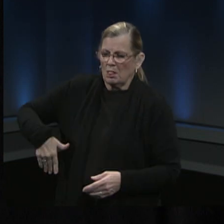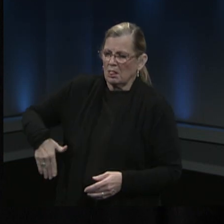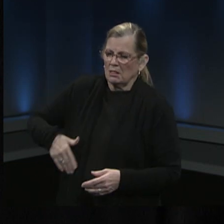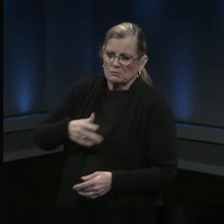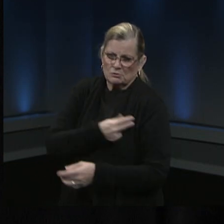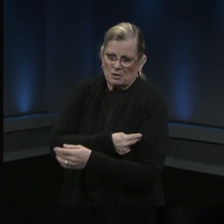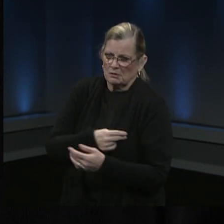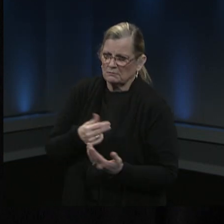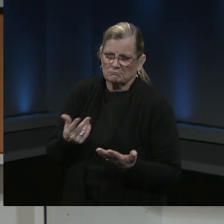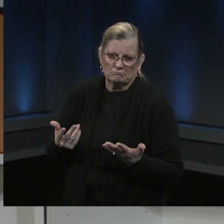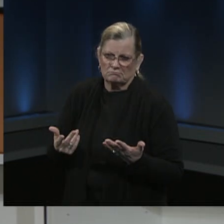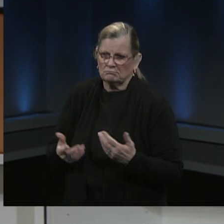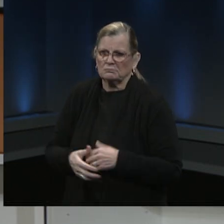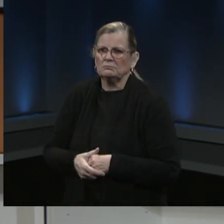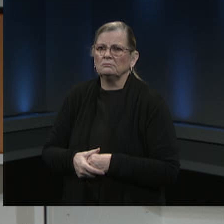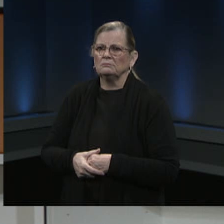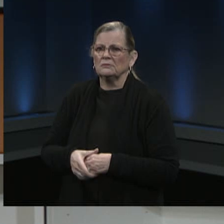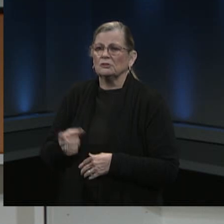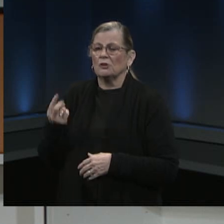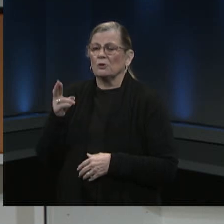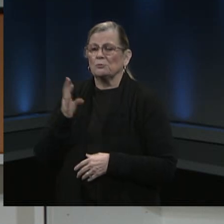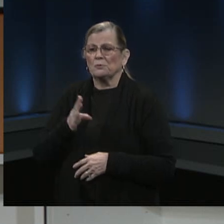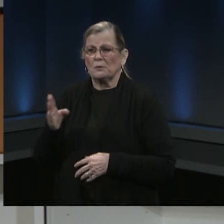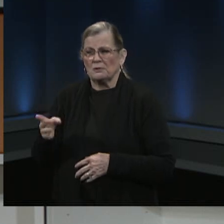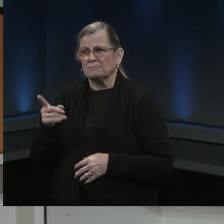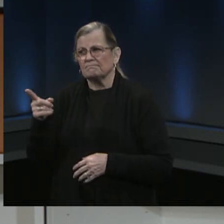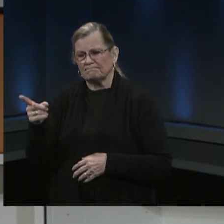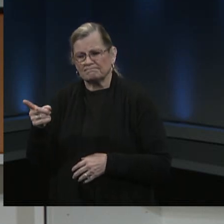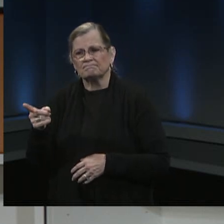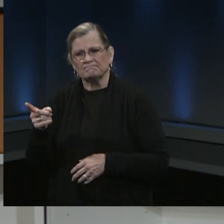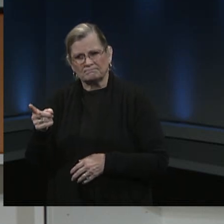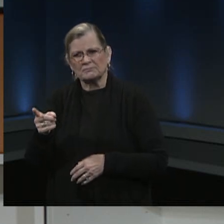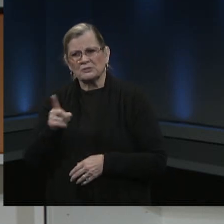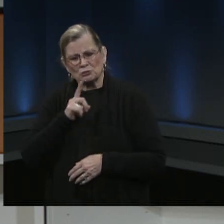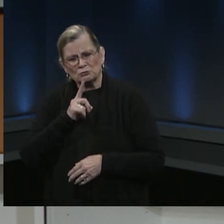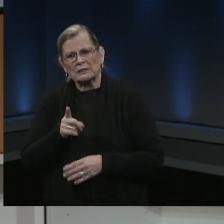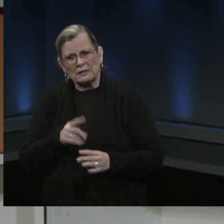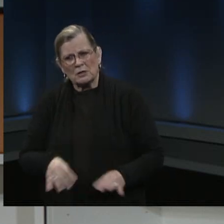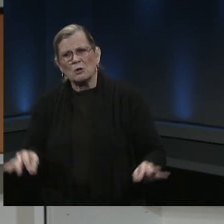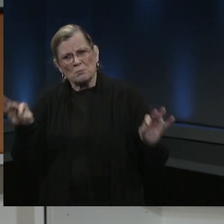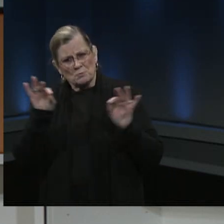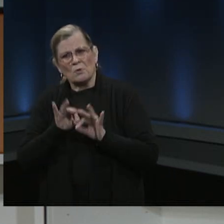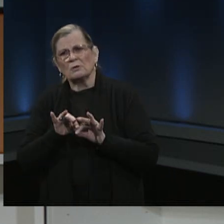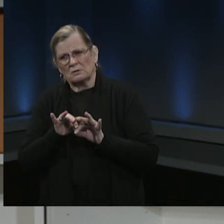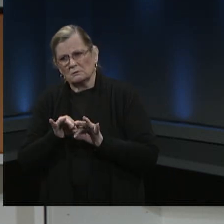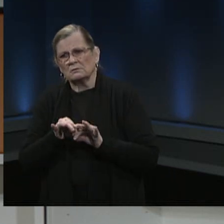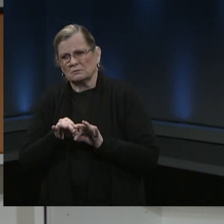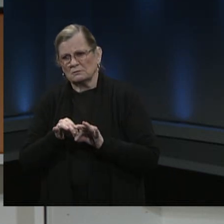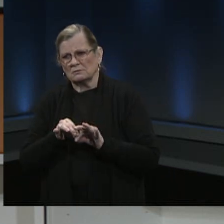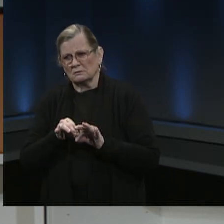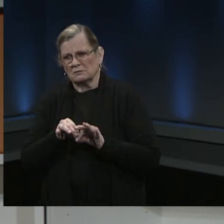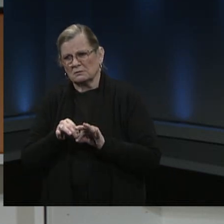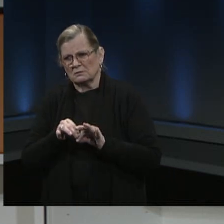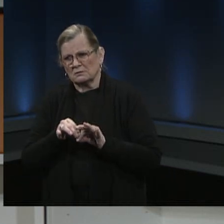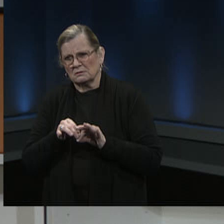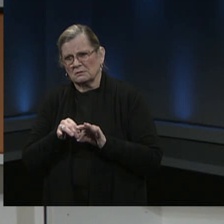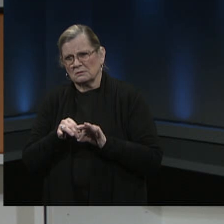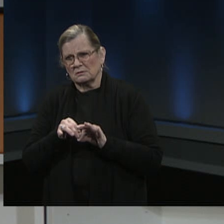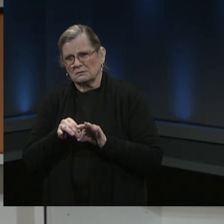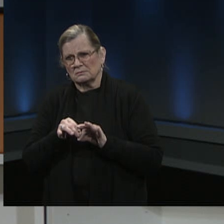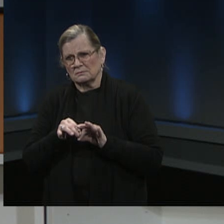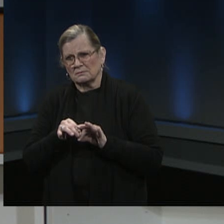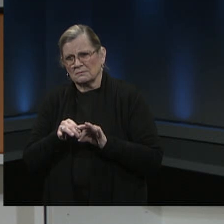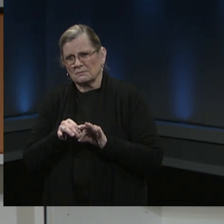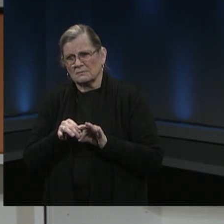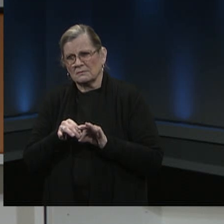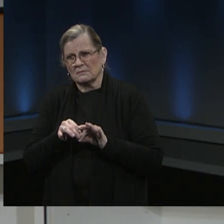families one thing that I think is important as we continue to have this discussion is table setting about the weeks and months ahead as I